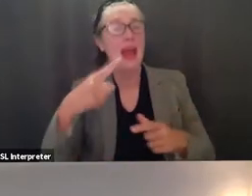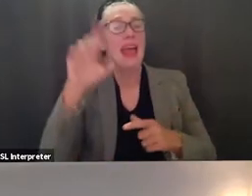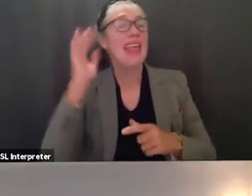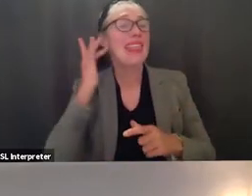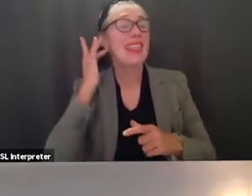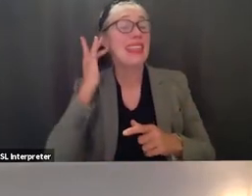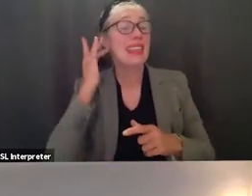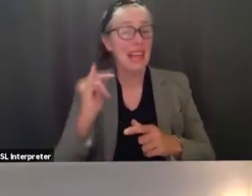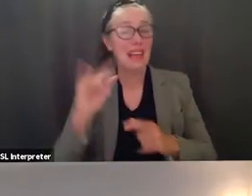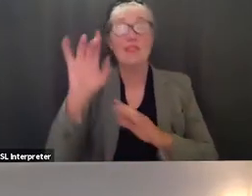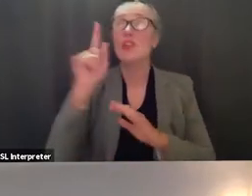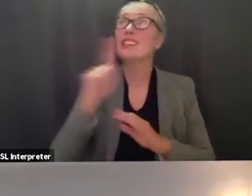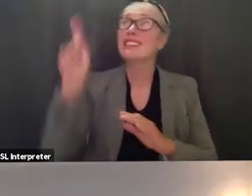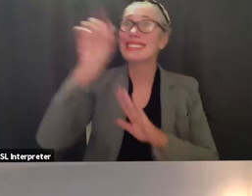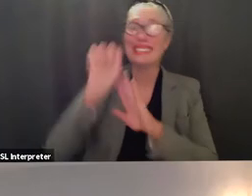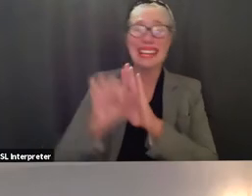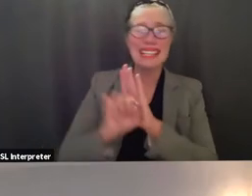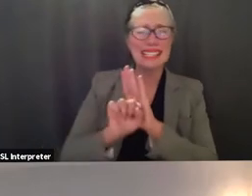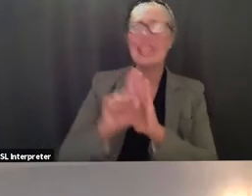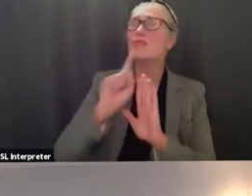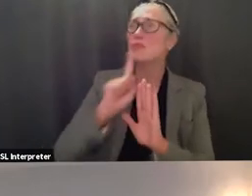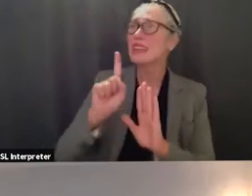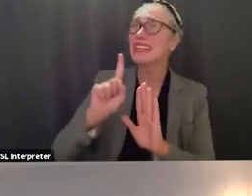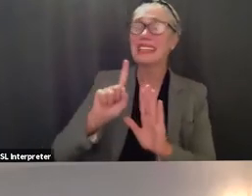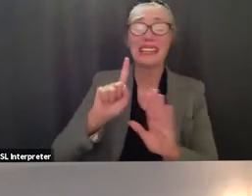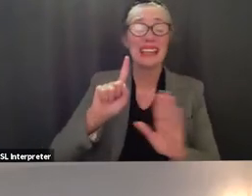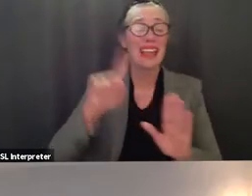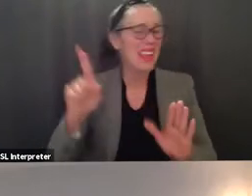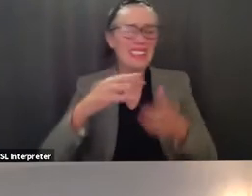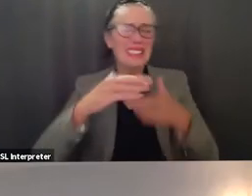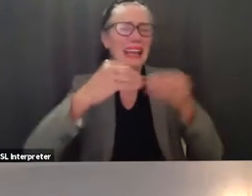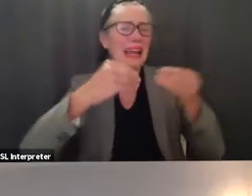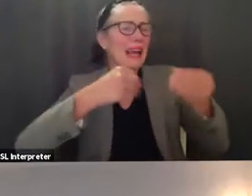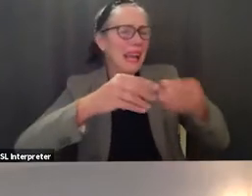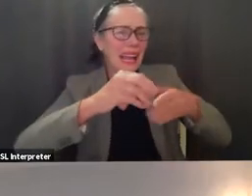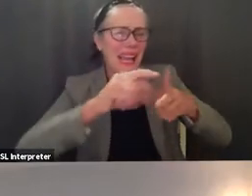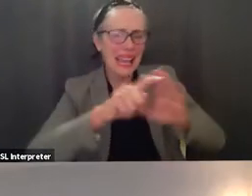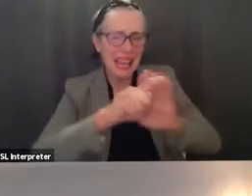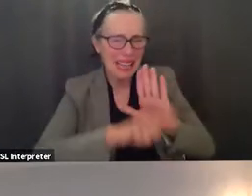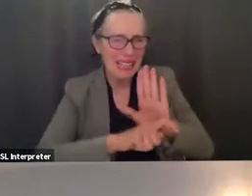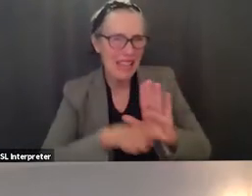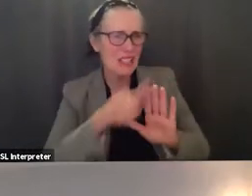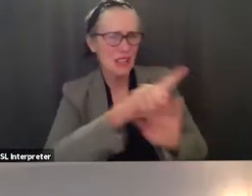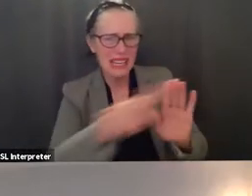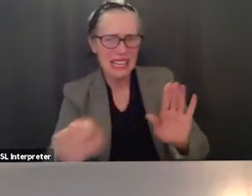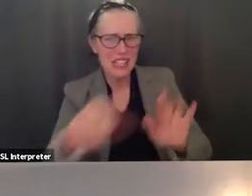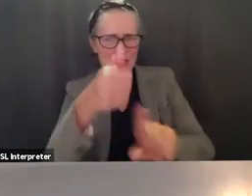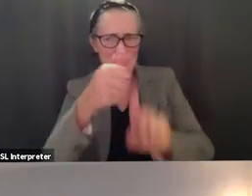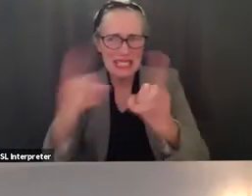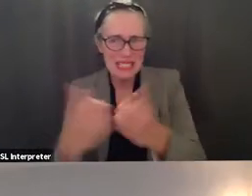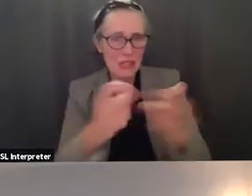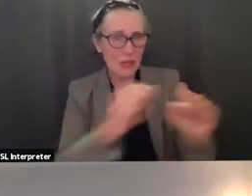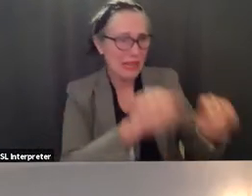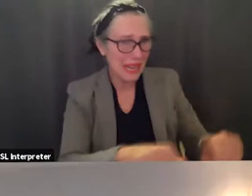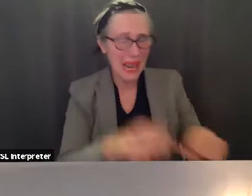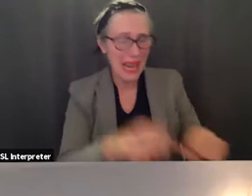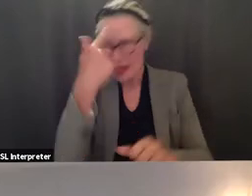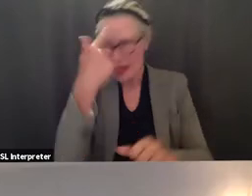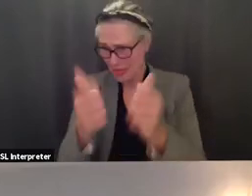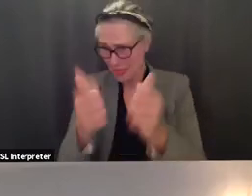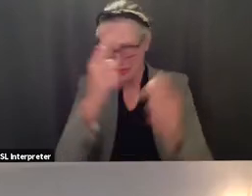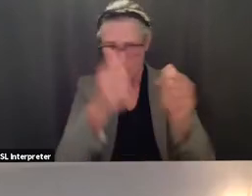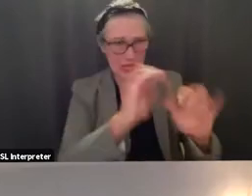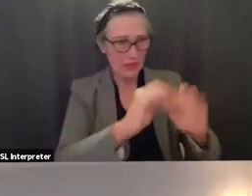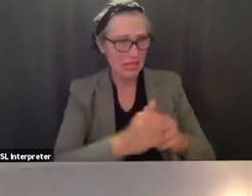the school districts can decide how to enforce the mask mandate there is no law that will be broken if santa barbara decides to allow